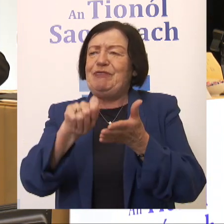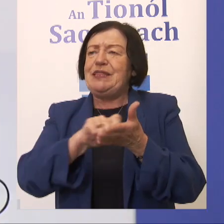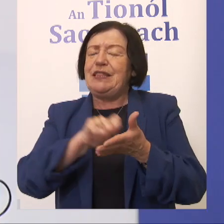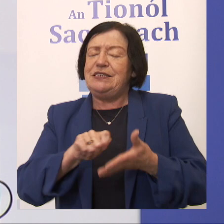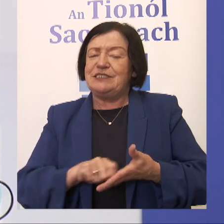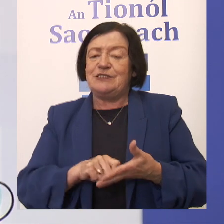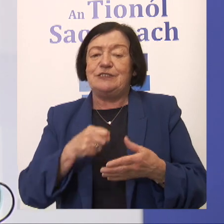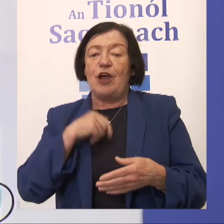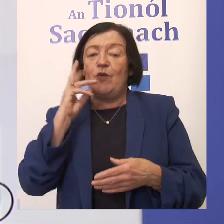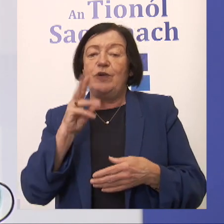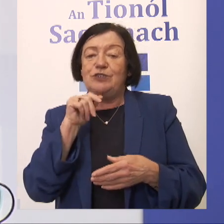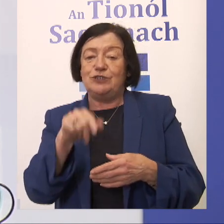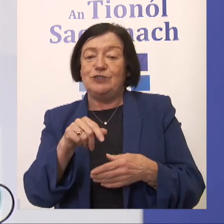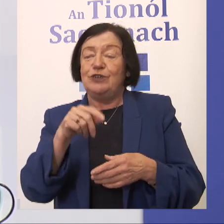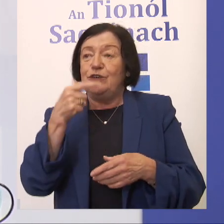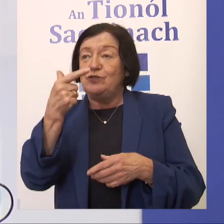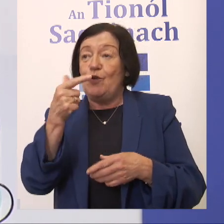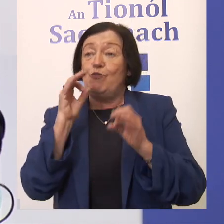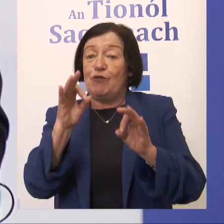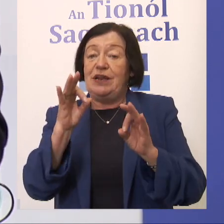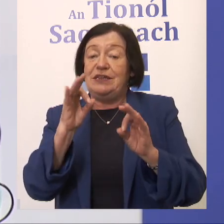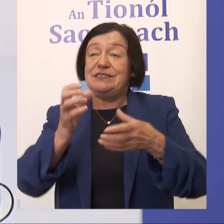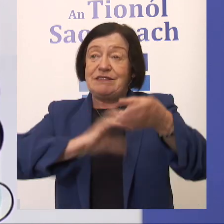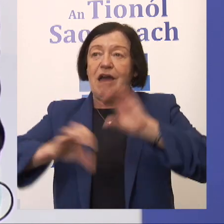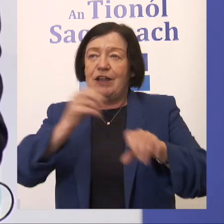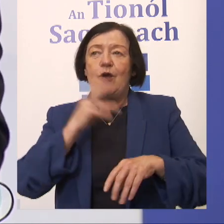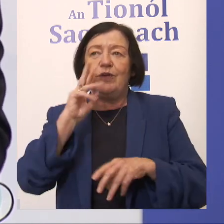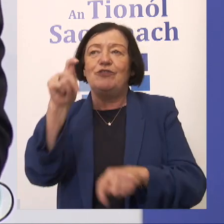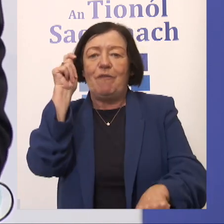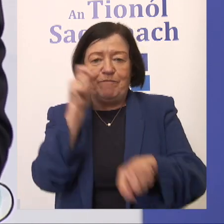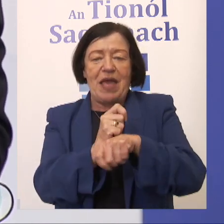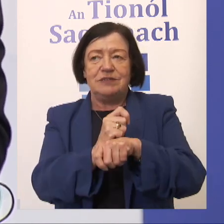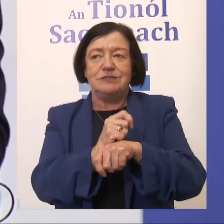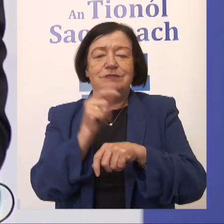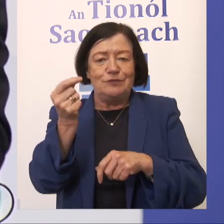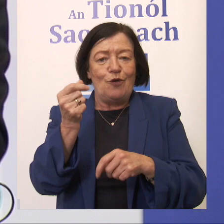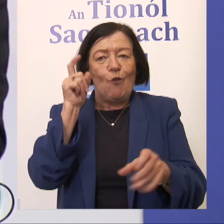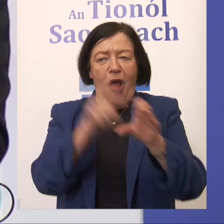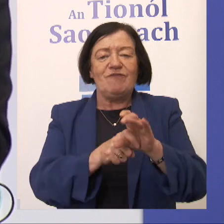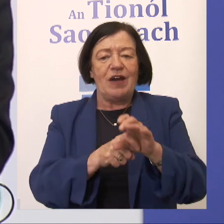wish you two political scientists soon to be qualified. So I wish you the very best of success in your journey.